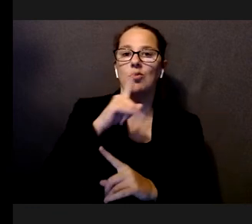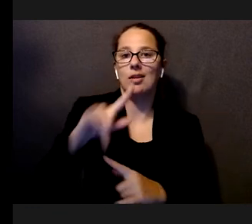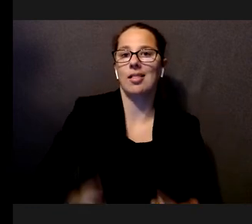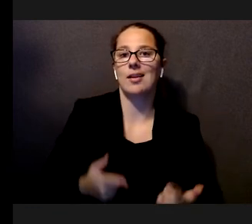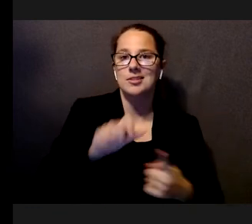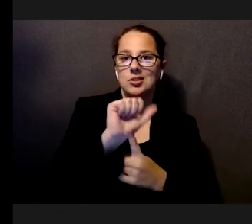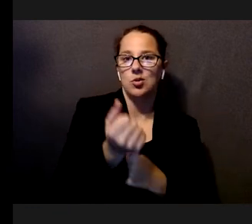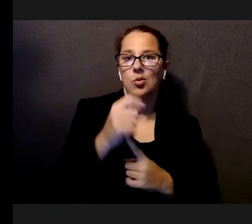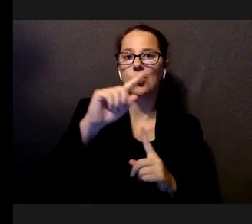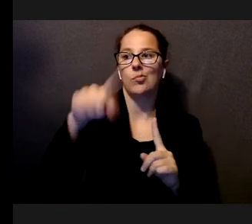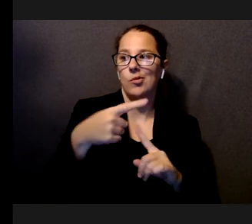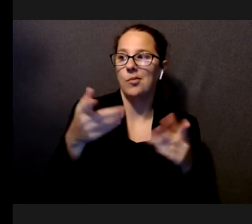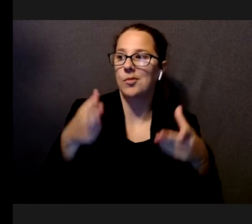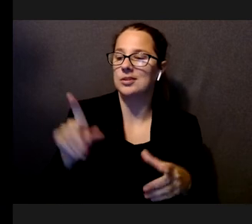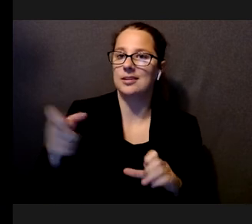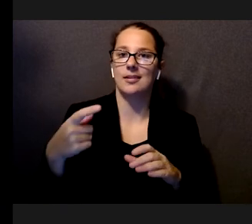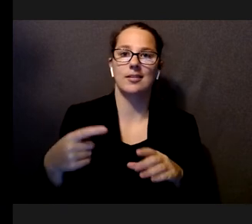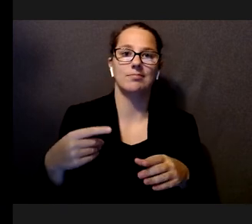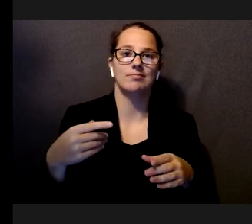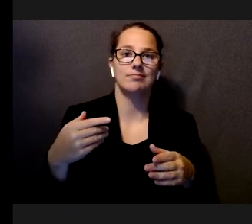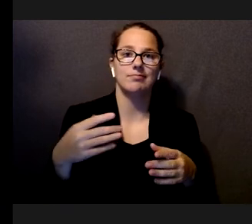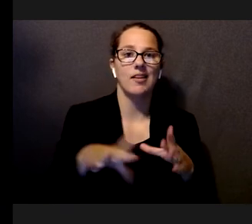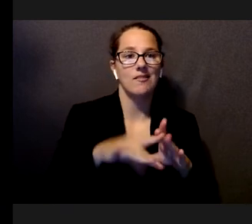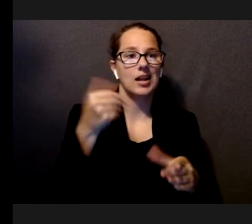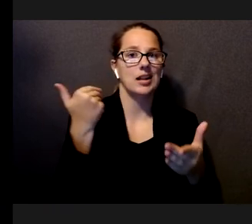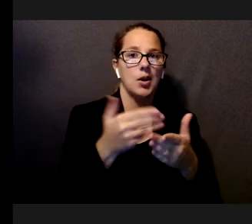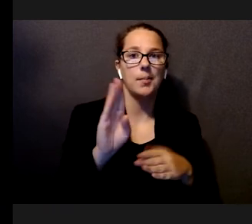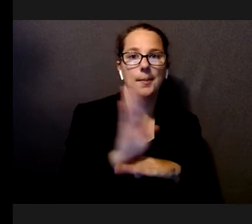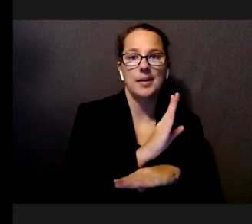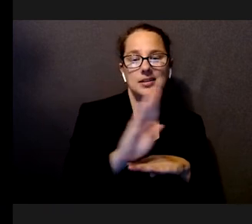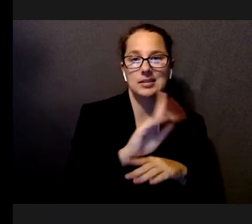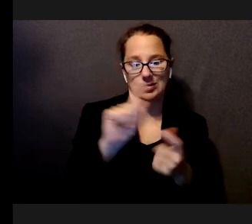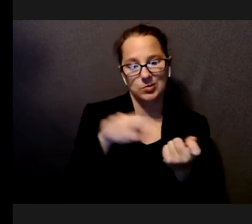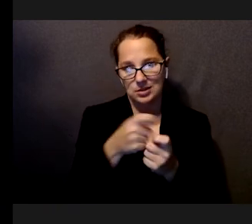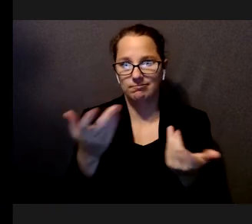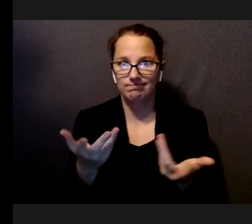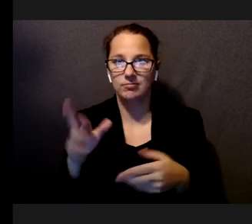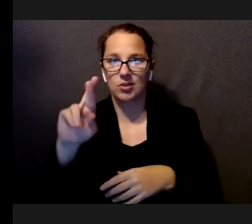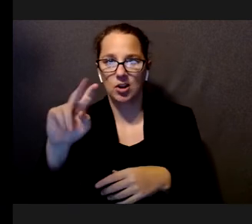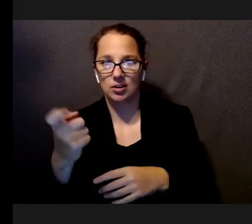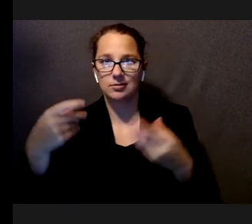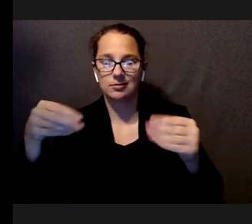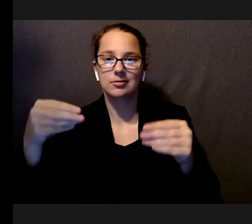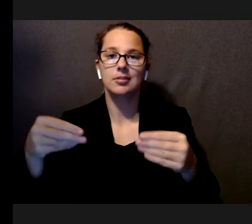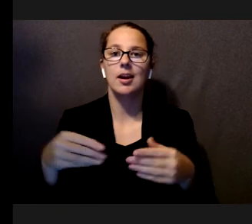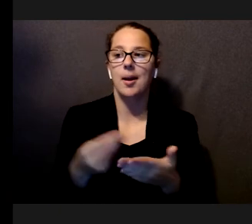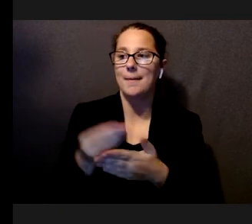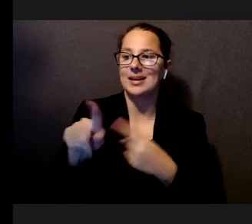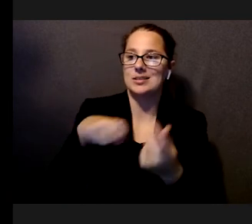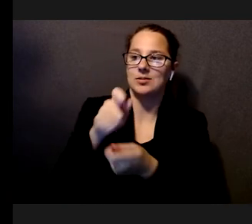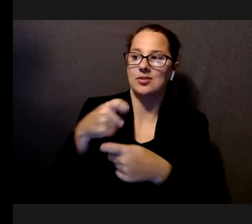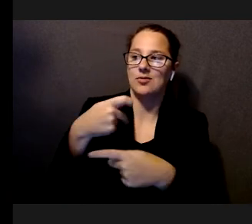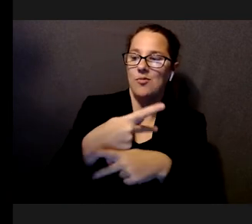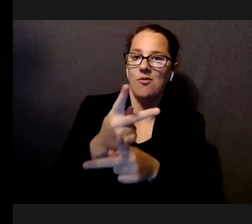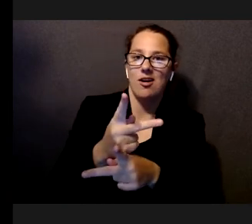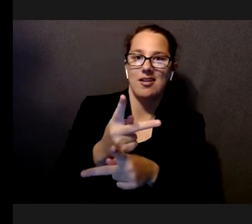participants had to find a nearby business, especially a supermarket or pharmacy, and buy a specific